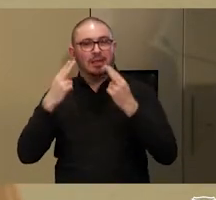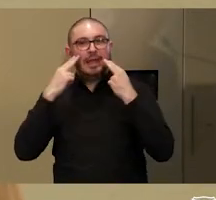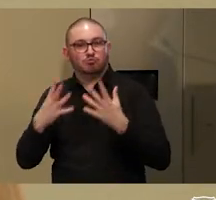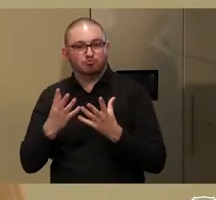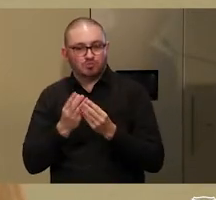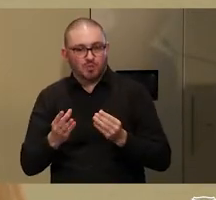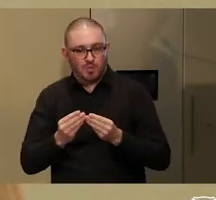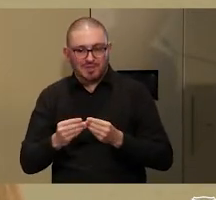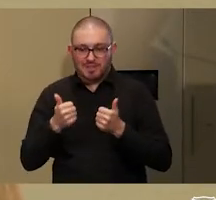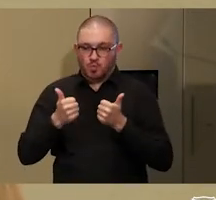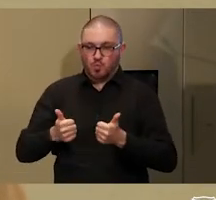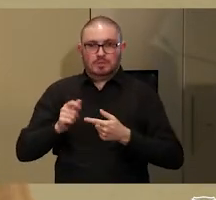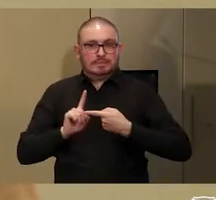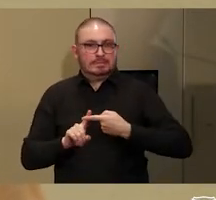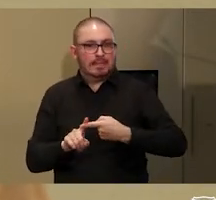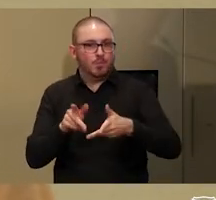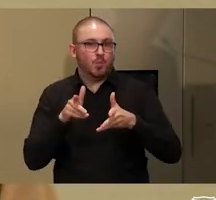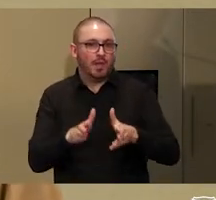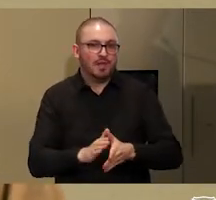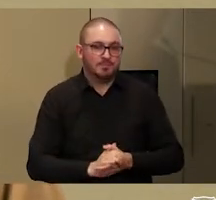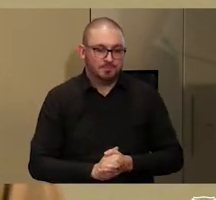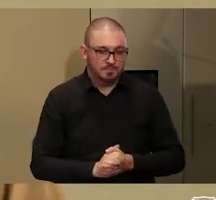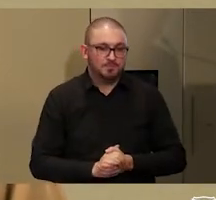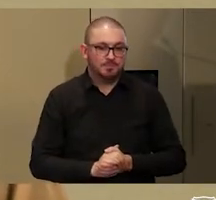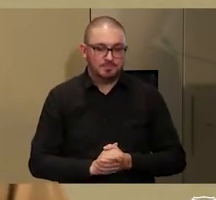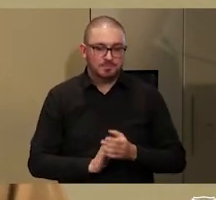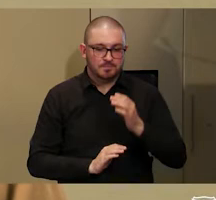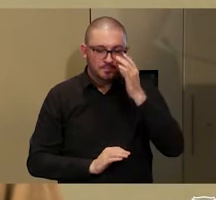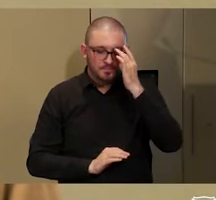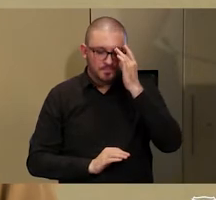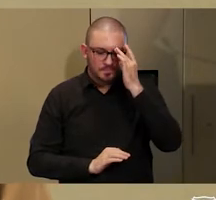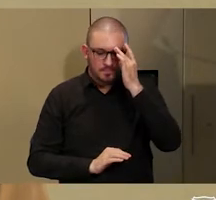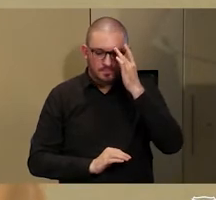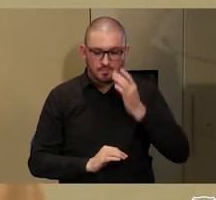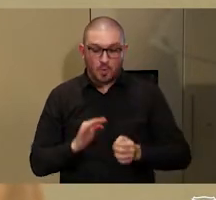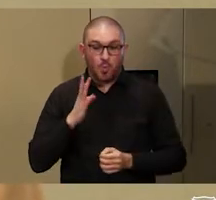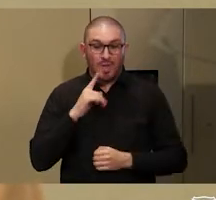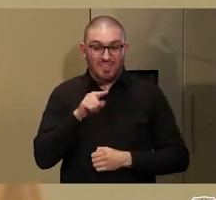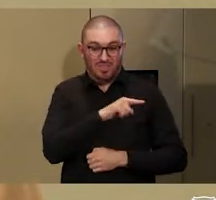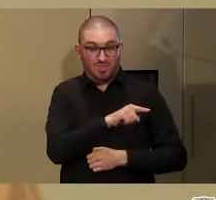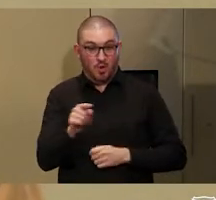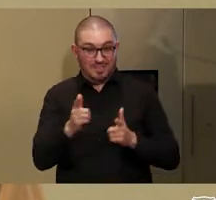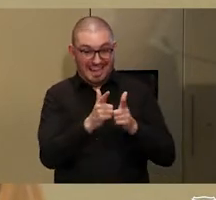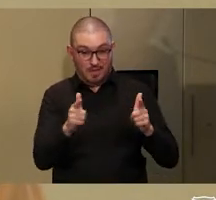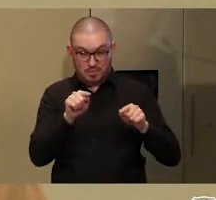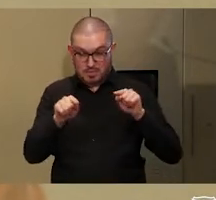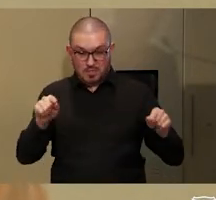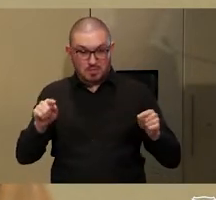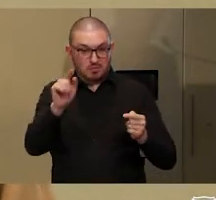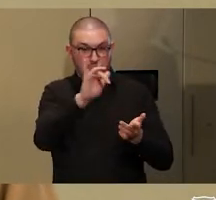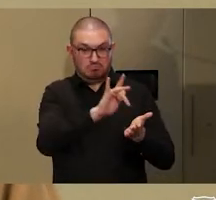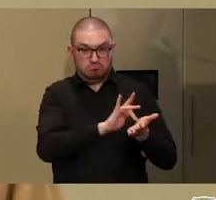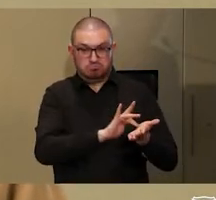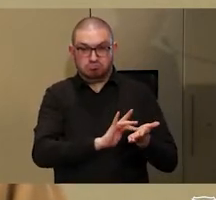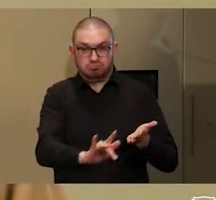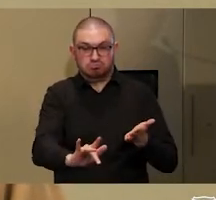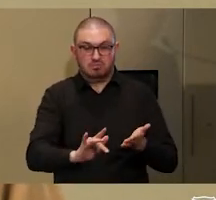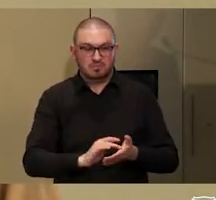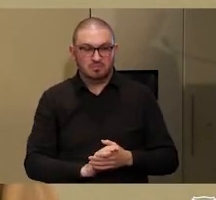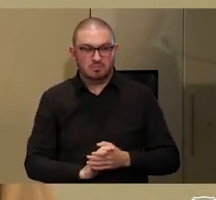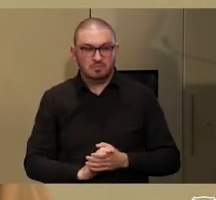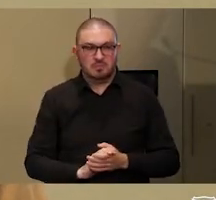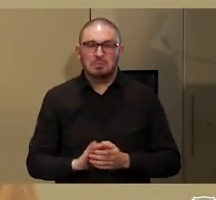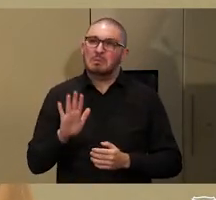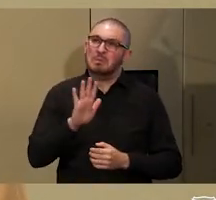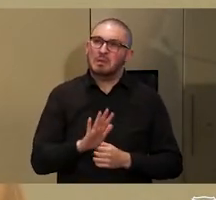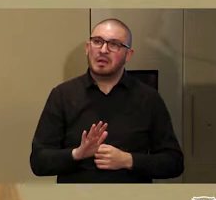sustainable manner. It's understood that when those languages become extinct and right now nine languages a year or